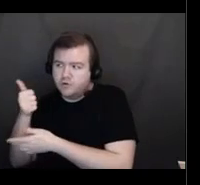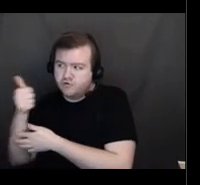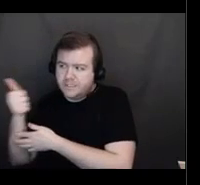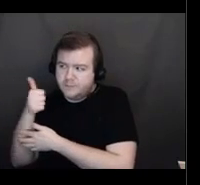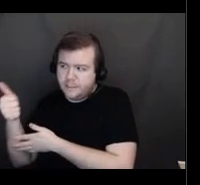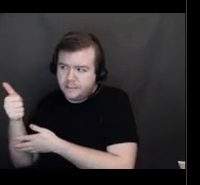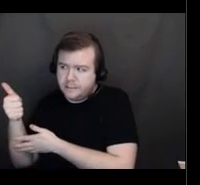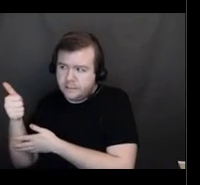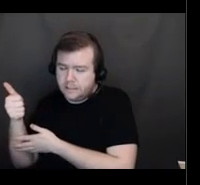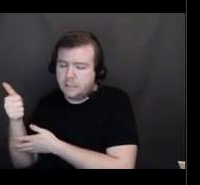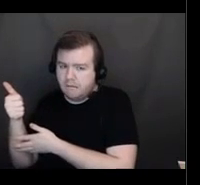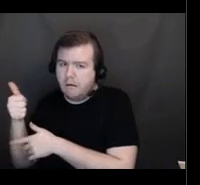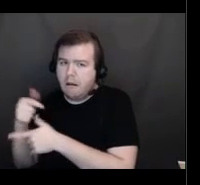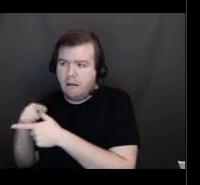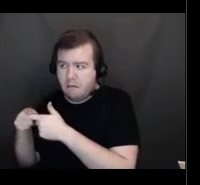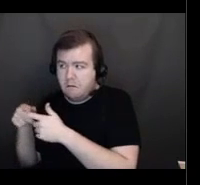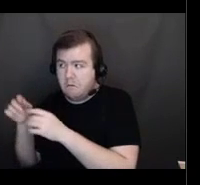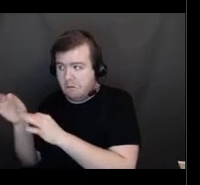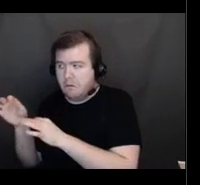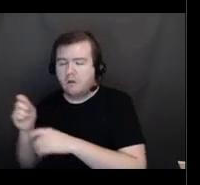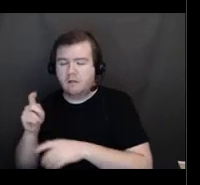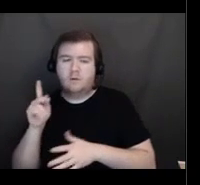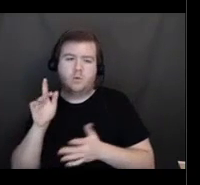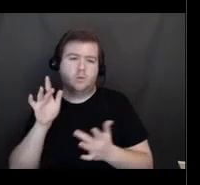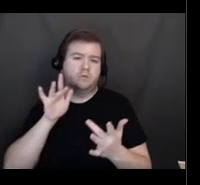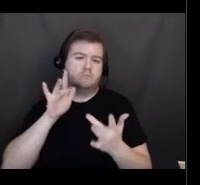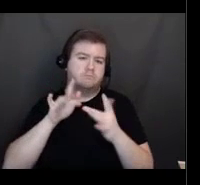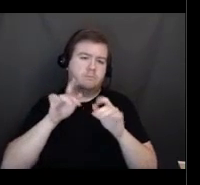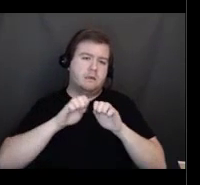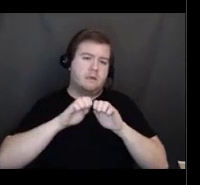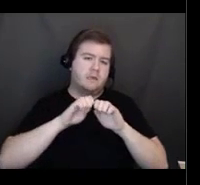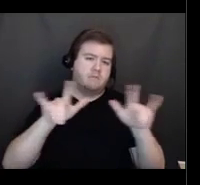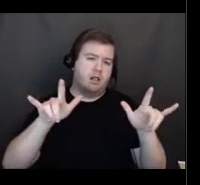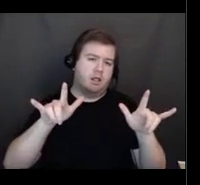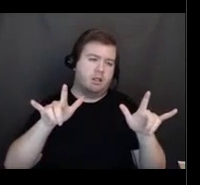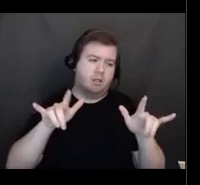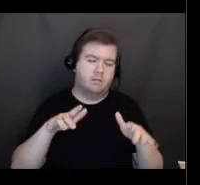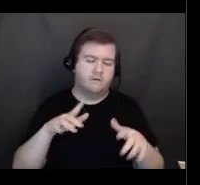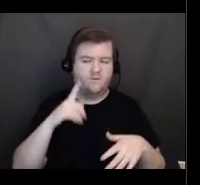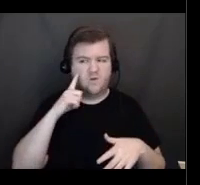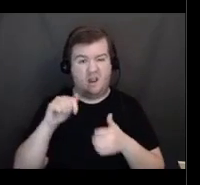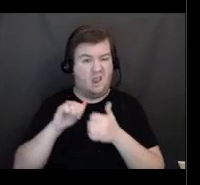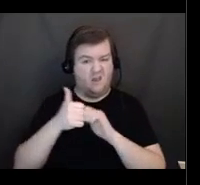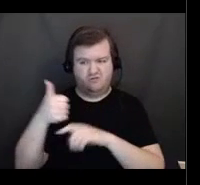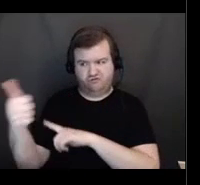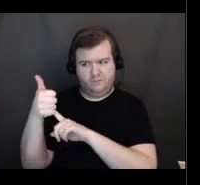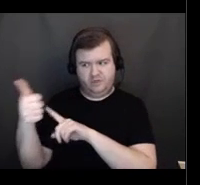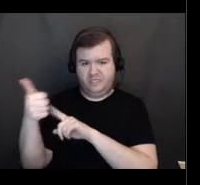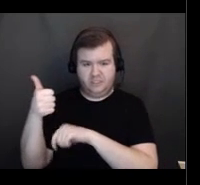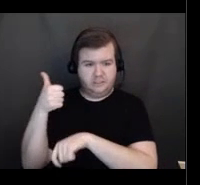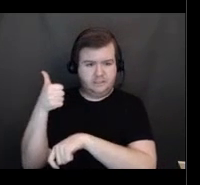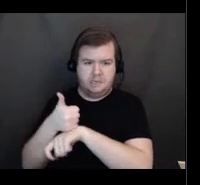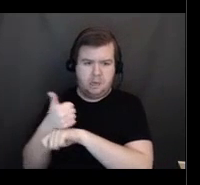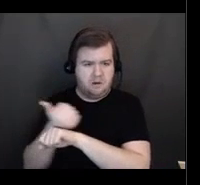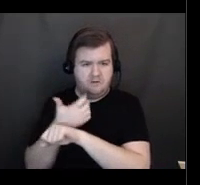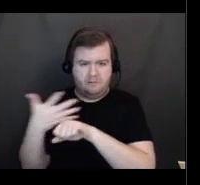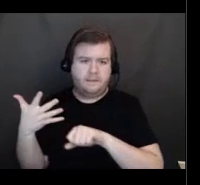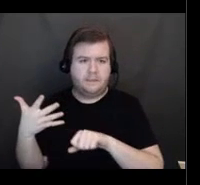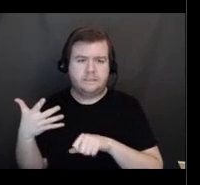piece of that and how that's getting set up. So, we will do that for you guys.